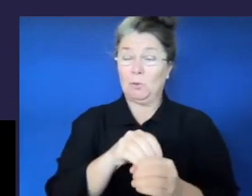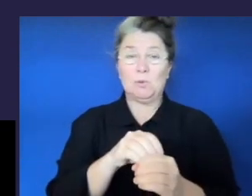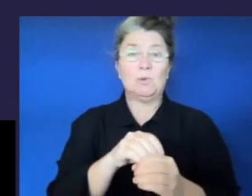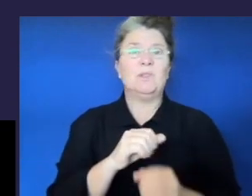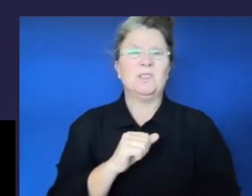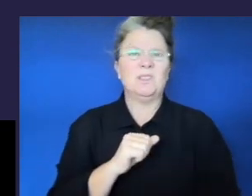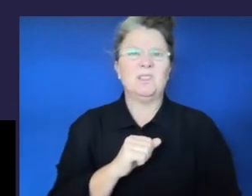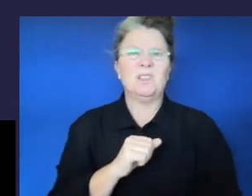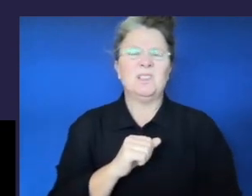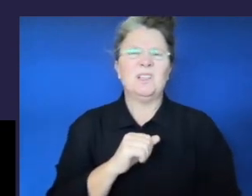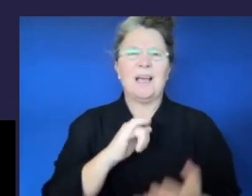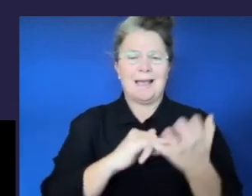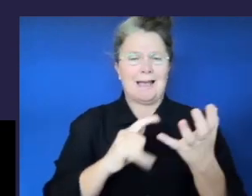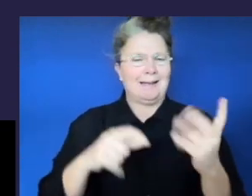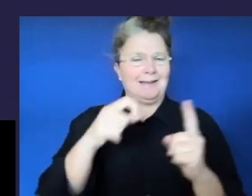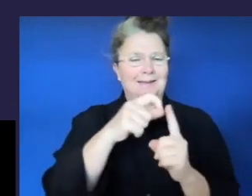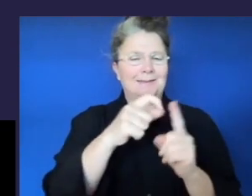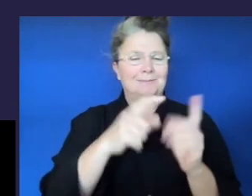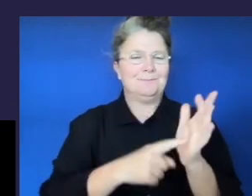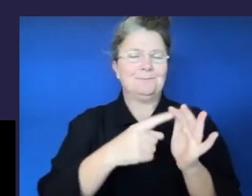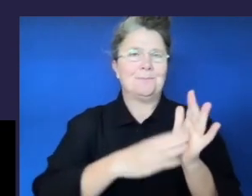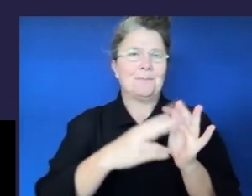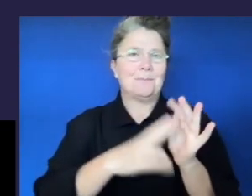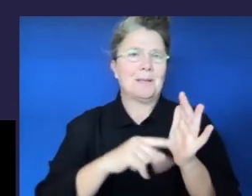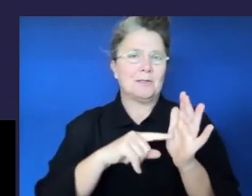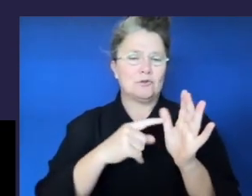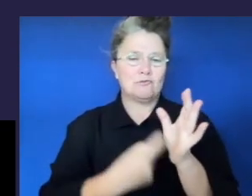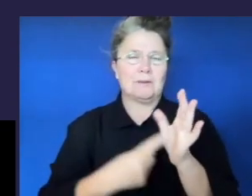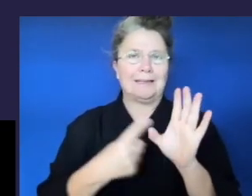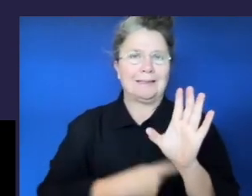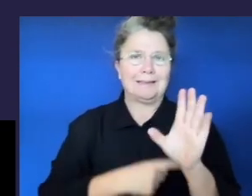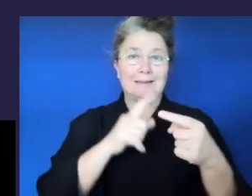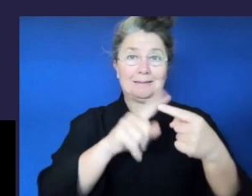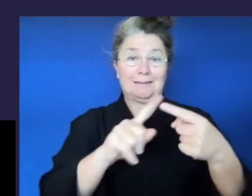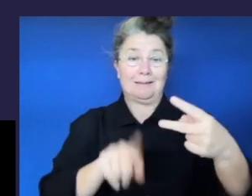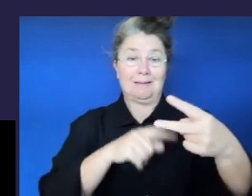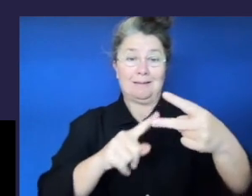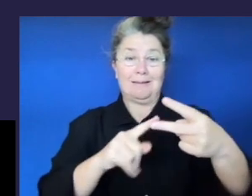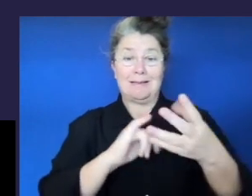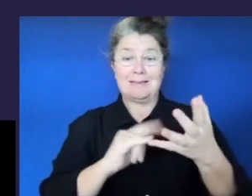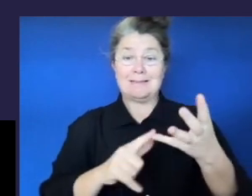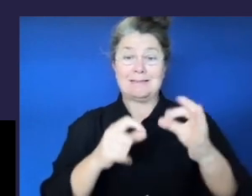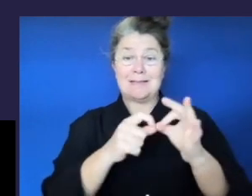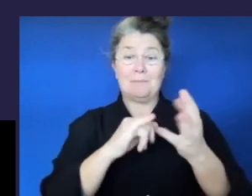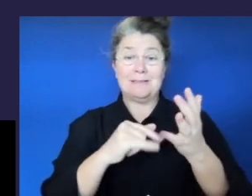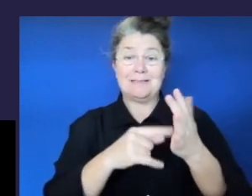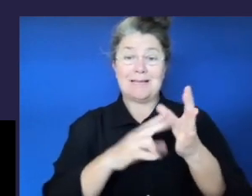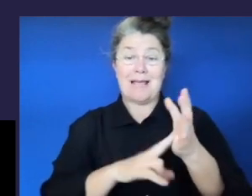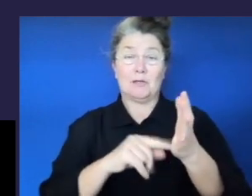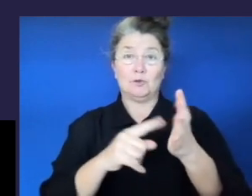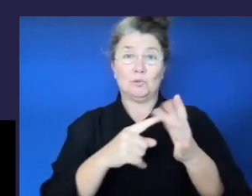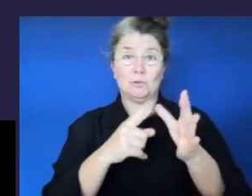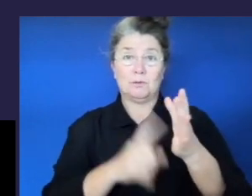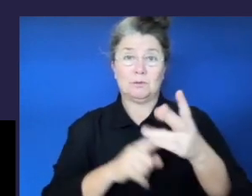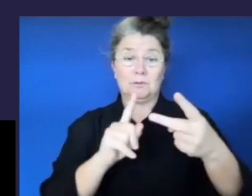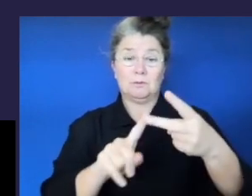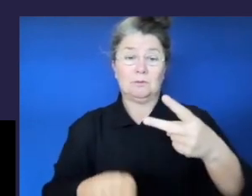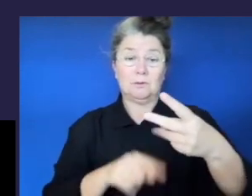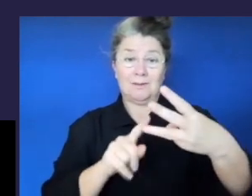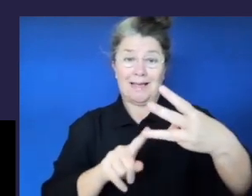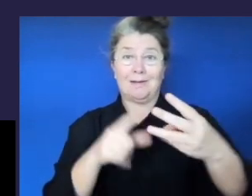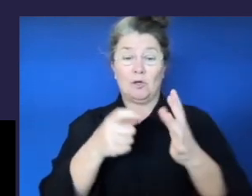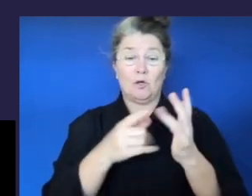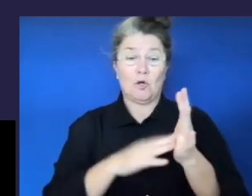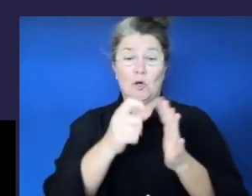and extensive adjustments. Supplementary curriculum adjustments are supports required at specific and intermittent times